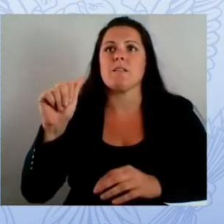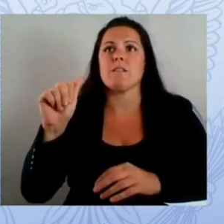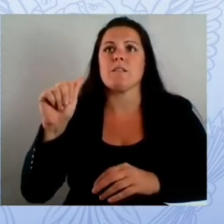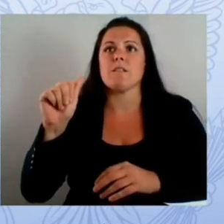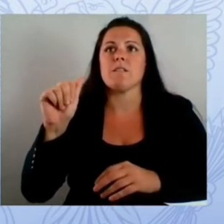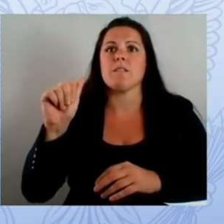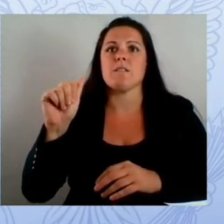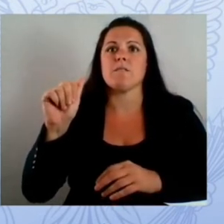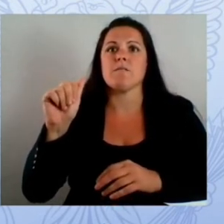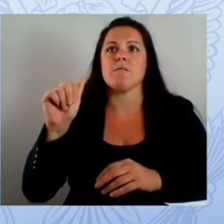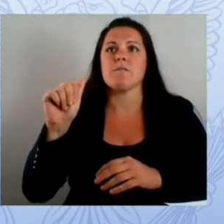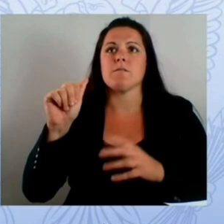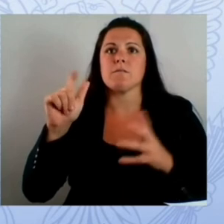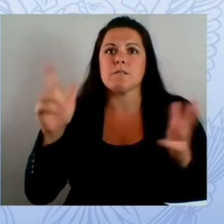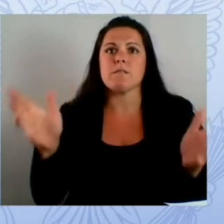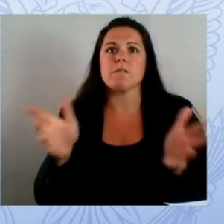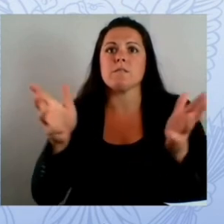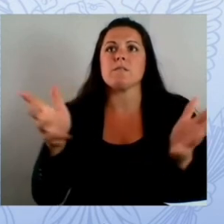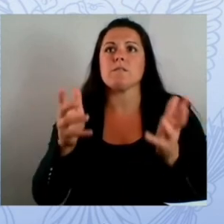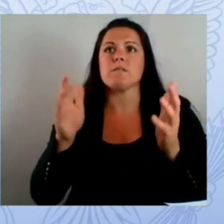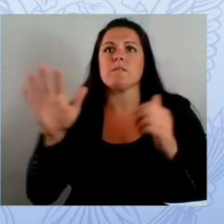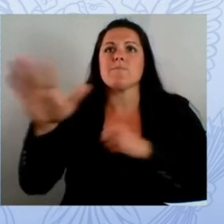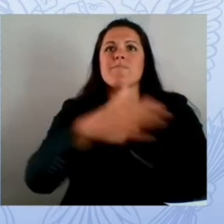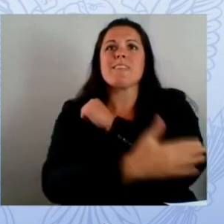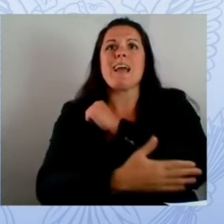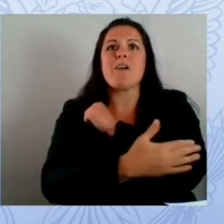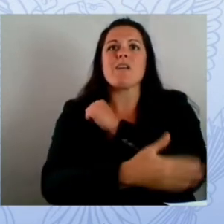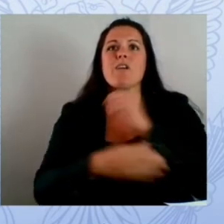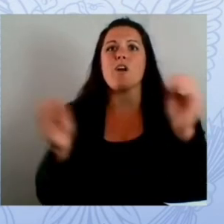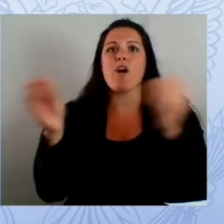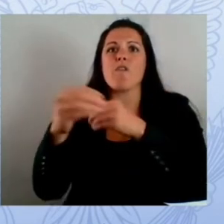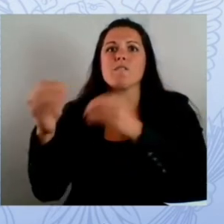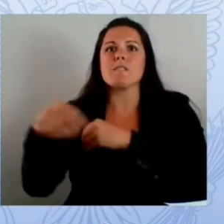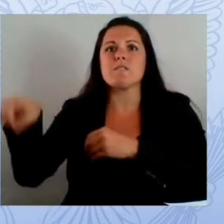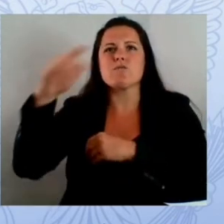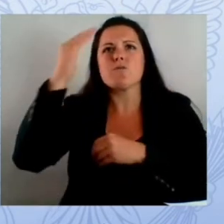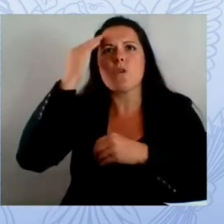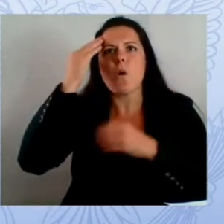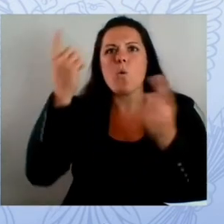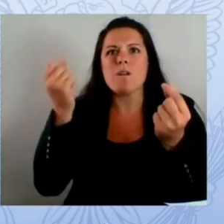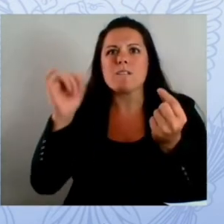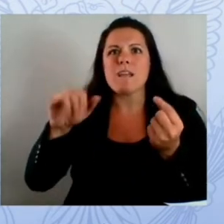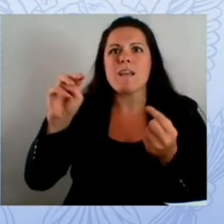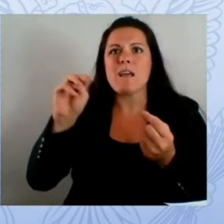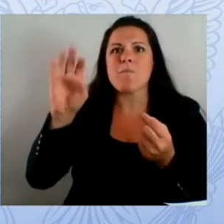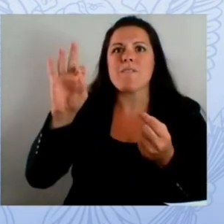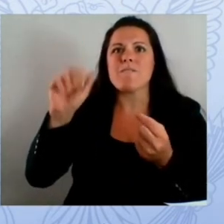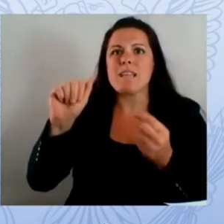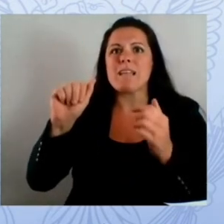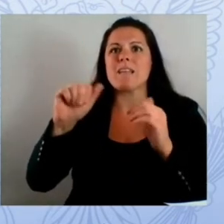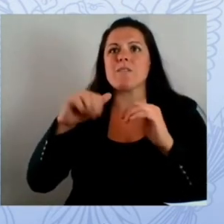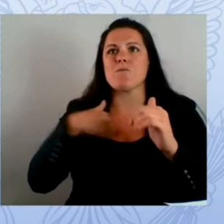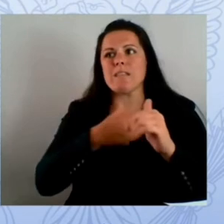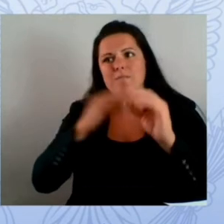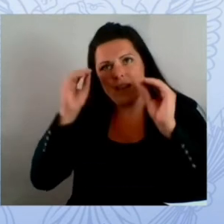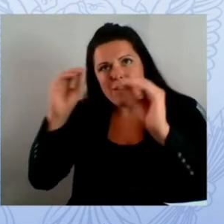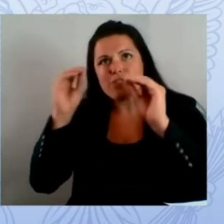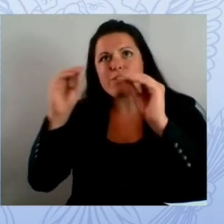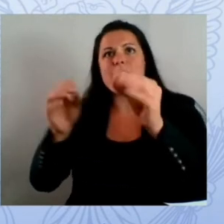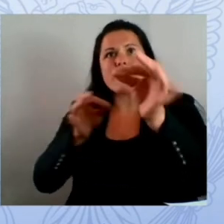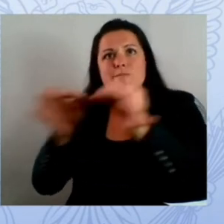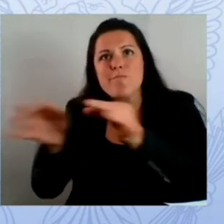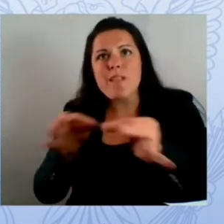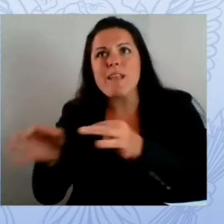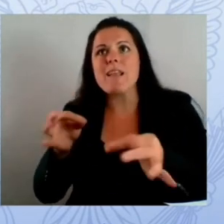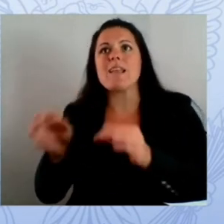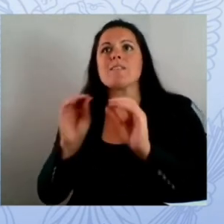also designed and developed a fishing awareness training and testing platform called red herring that in the last two years we've had over 200